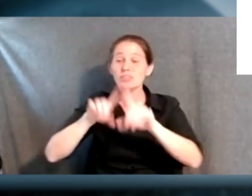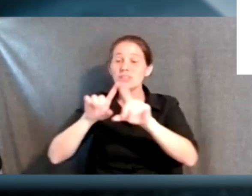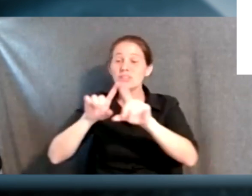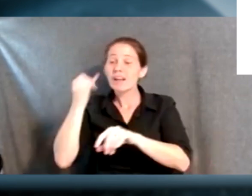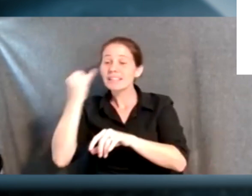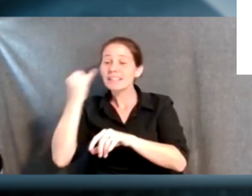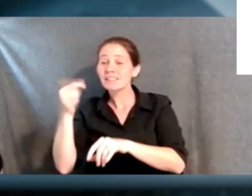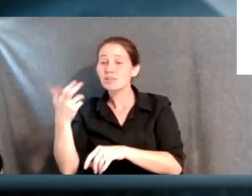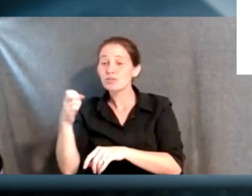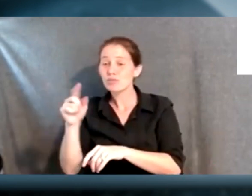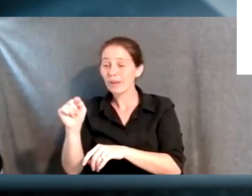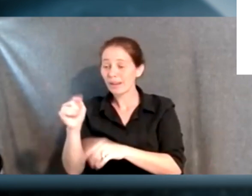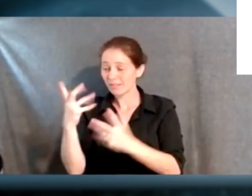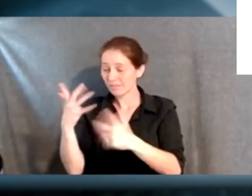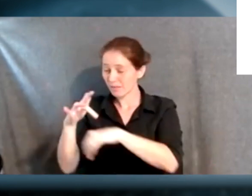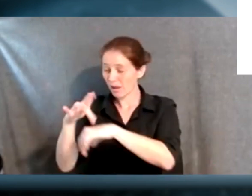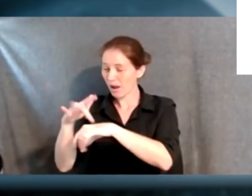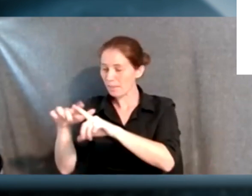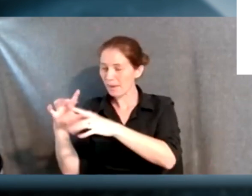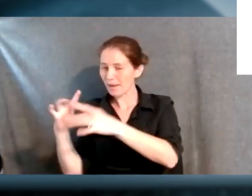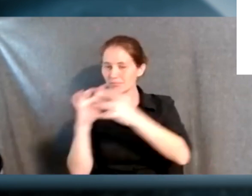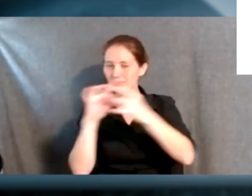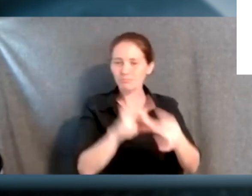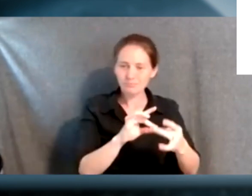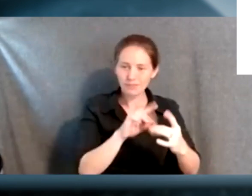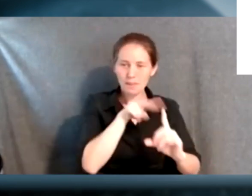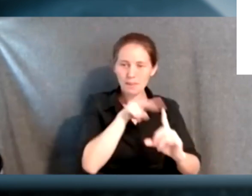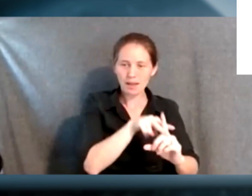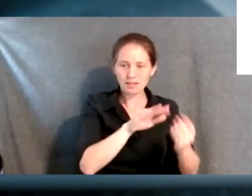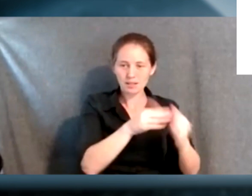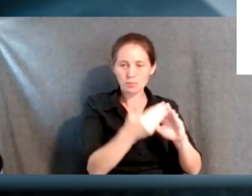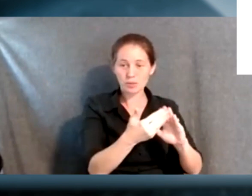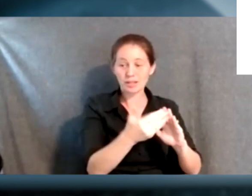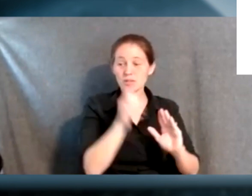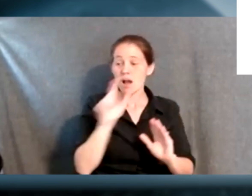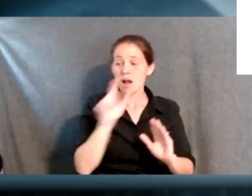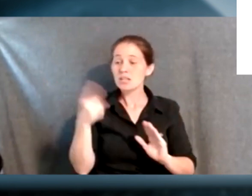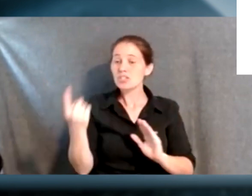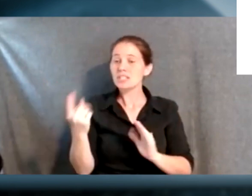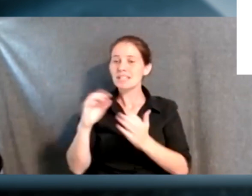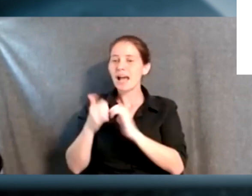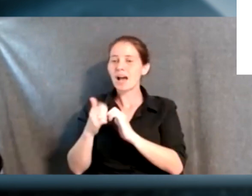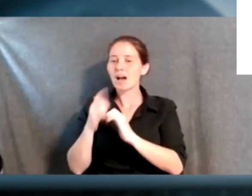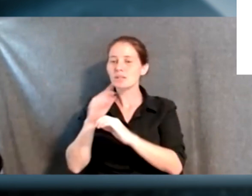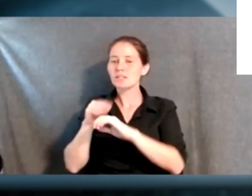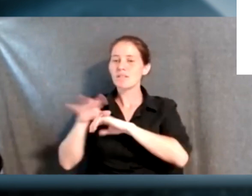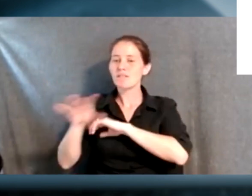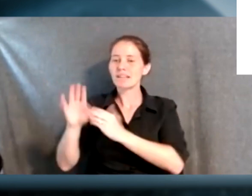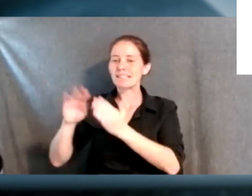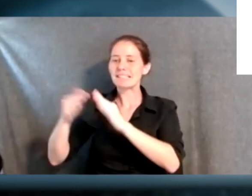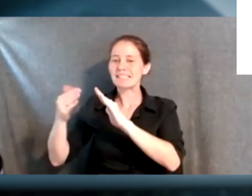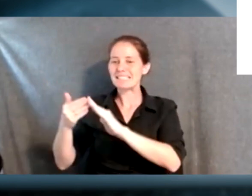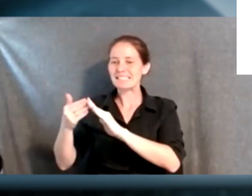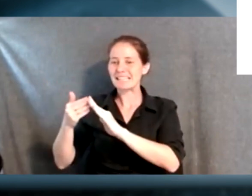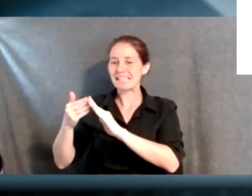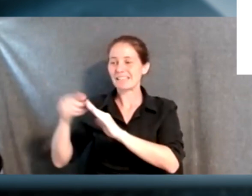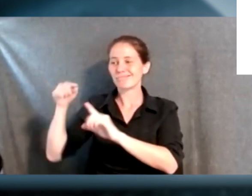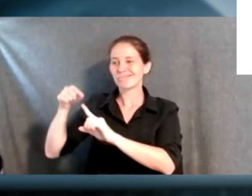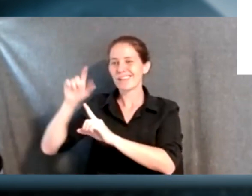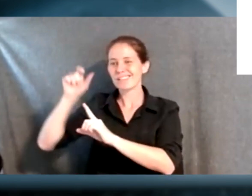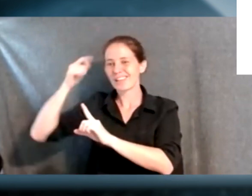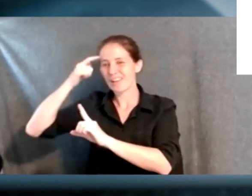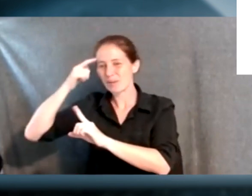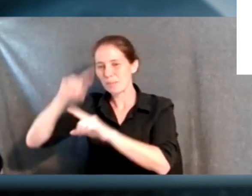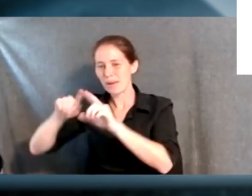on, but then really taking it out to the community. So not just what is it doing for the city of Pittsburgh as a government, but how are these decisions